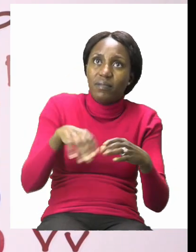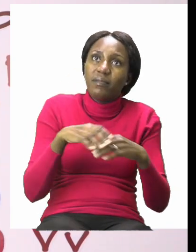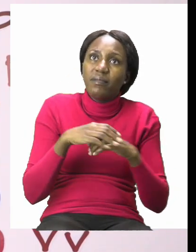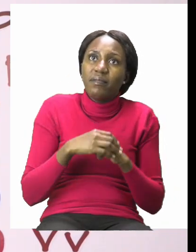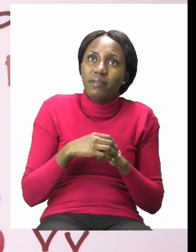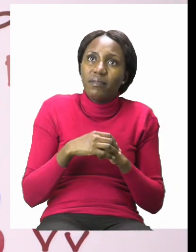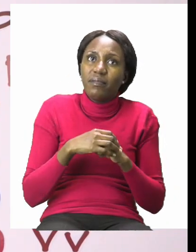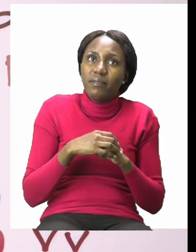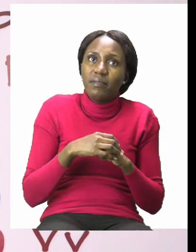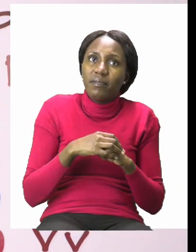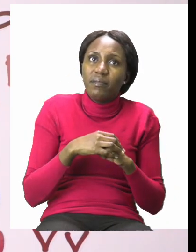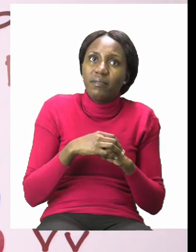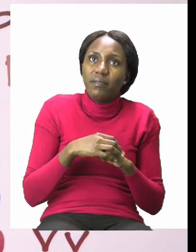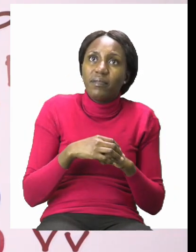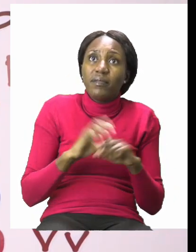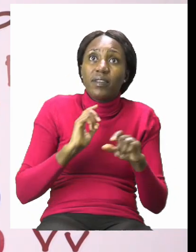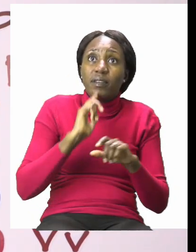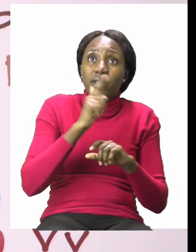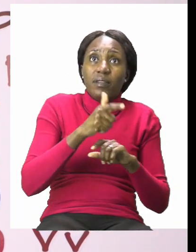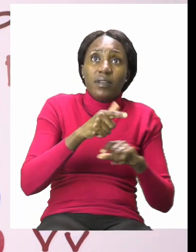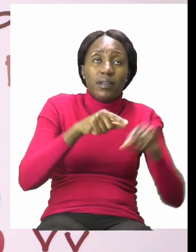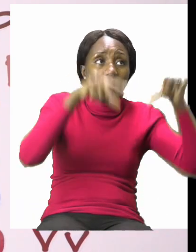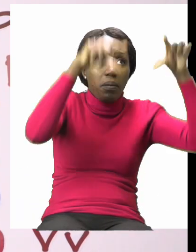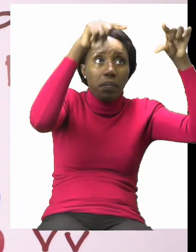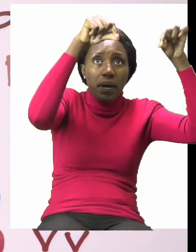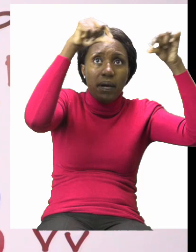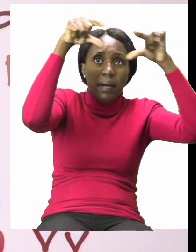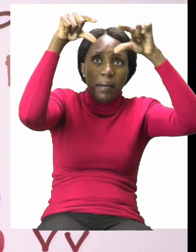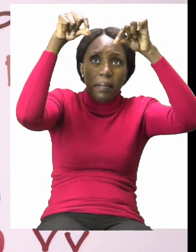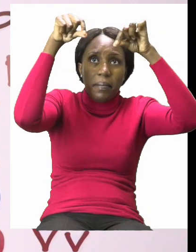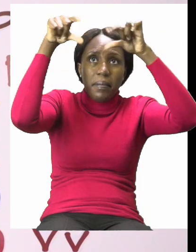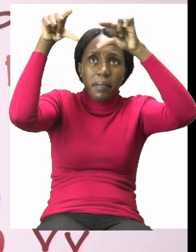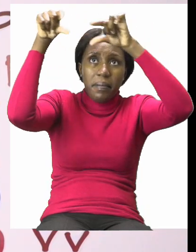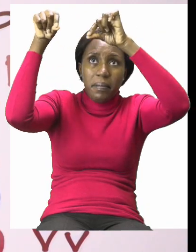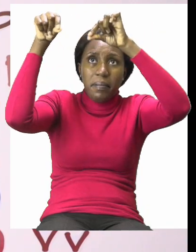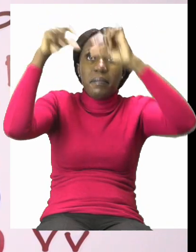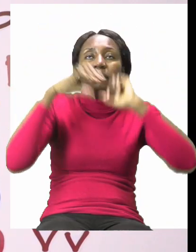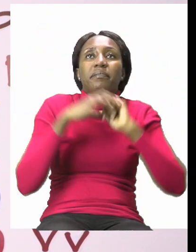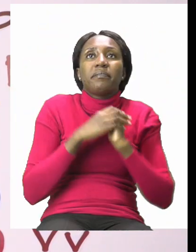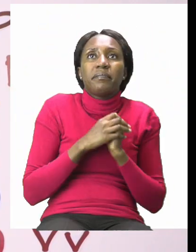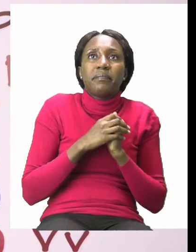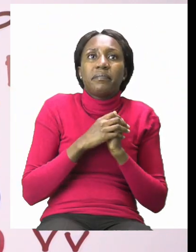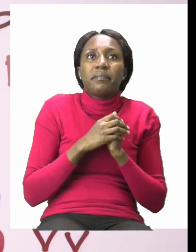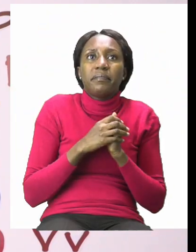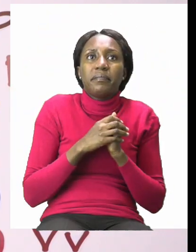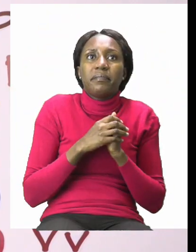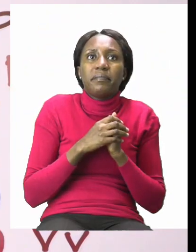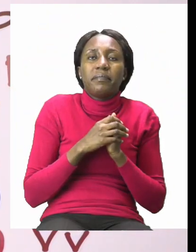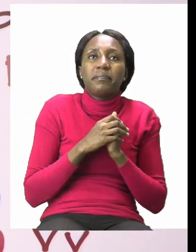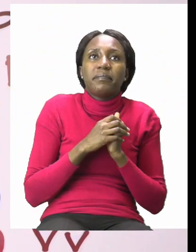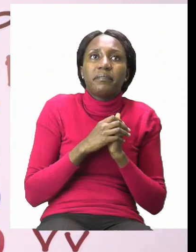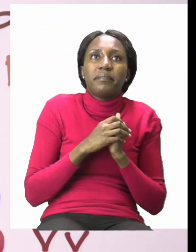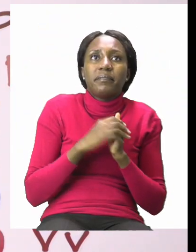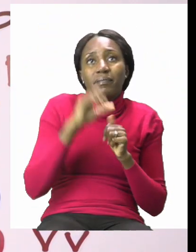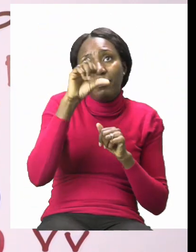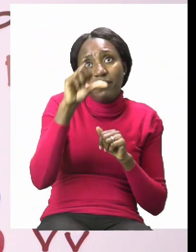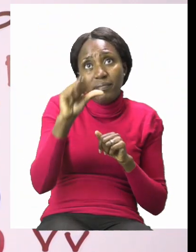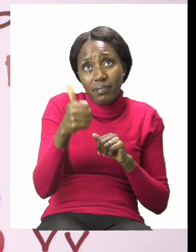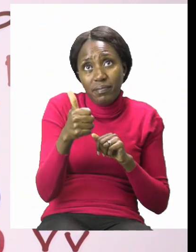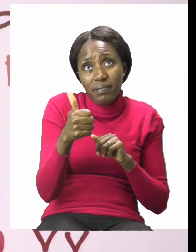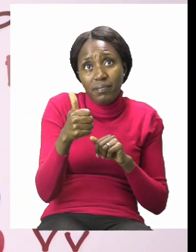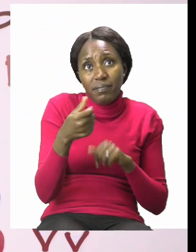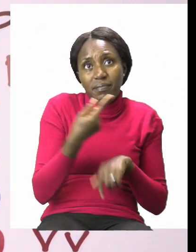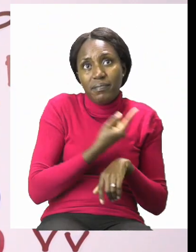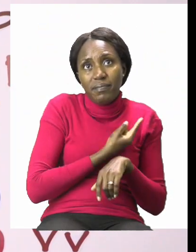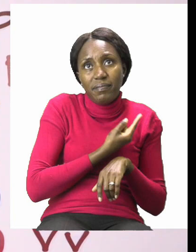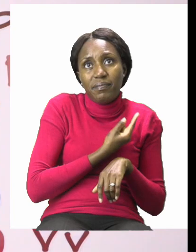them to the line in a bucket. So, this is what a bucket can do. The rest of the cards I want